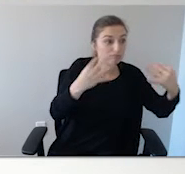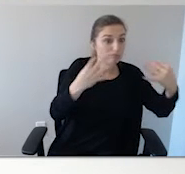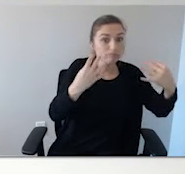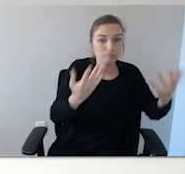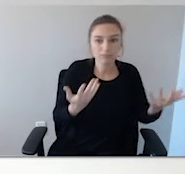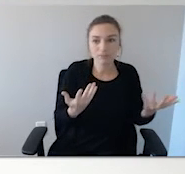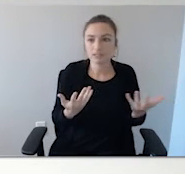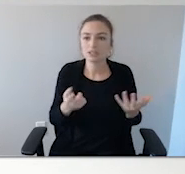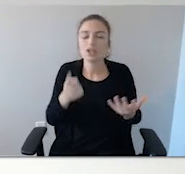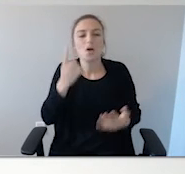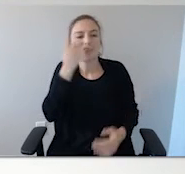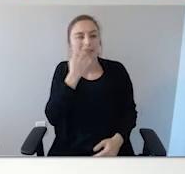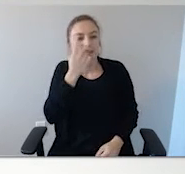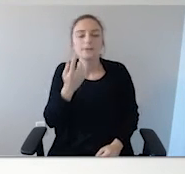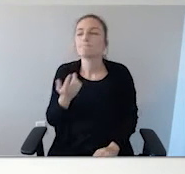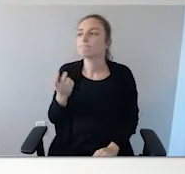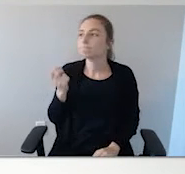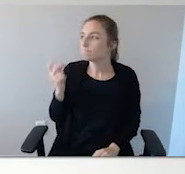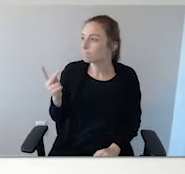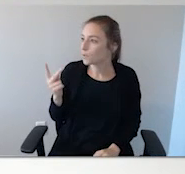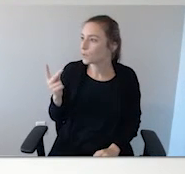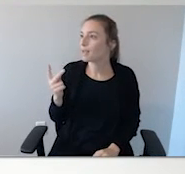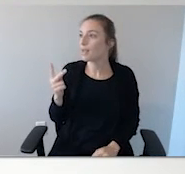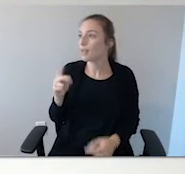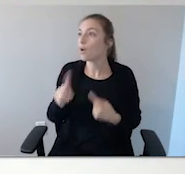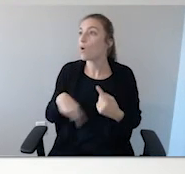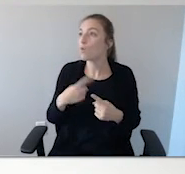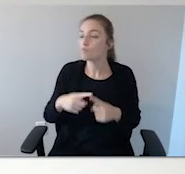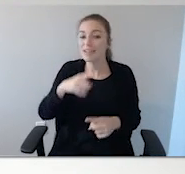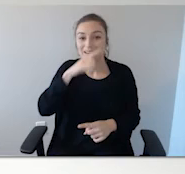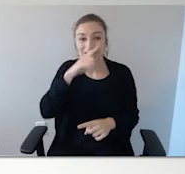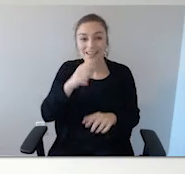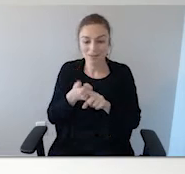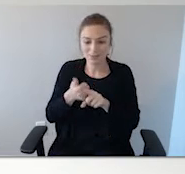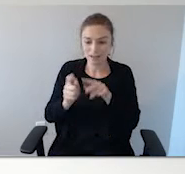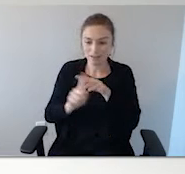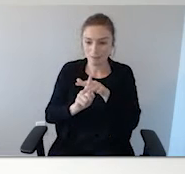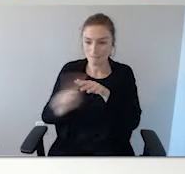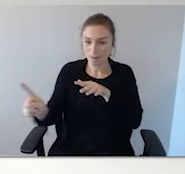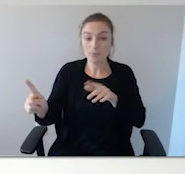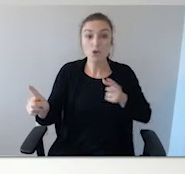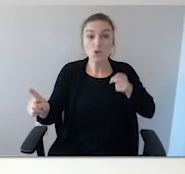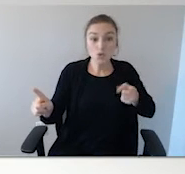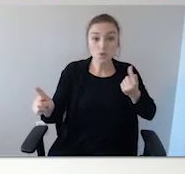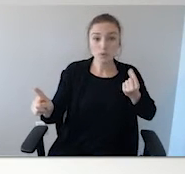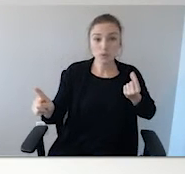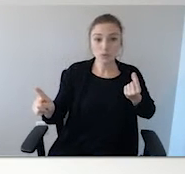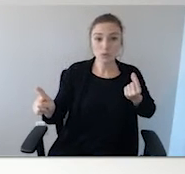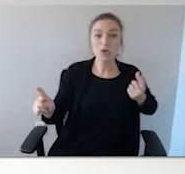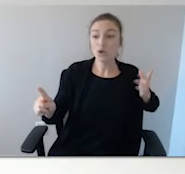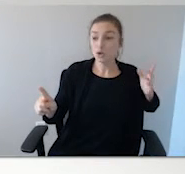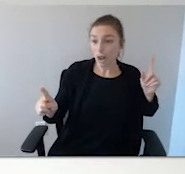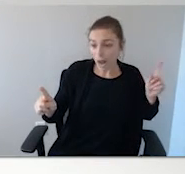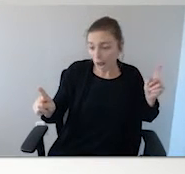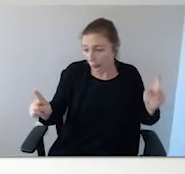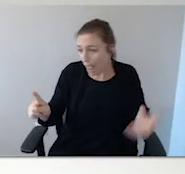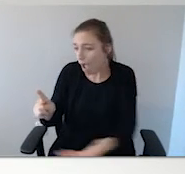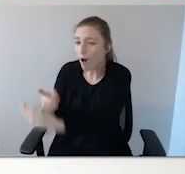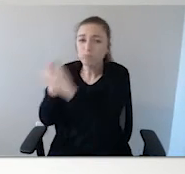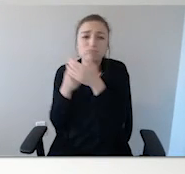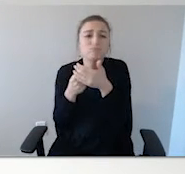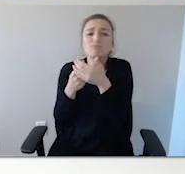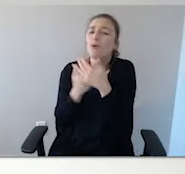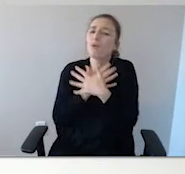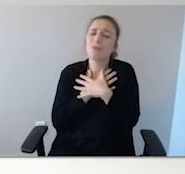attention for wandering and elopement. Well, think about what you do when your child wanders or elopes. You're going to scoop them up, squeeze them